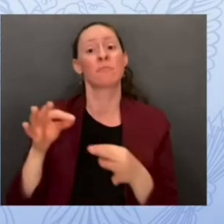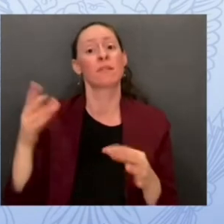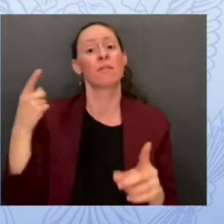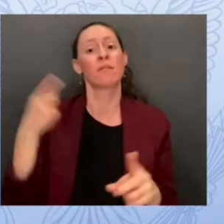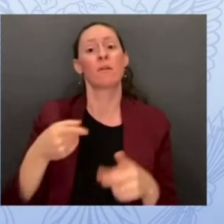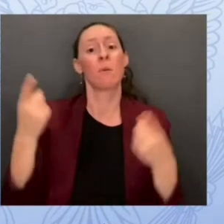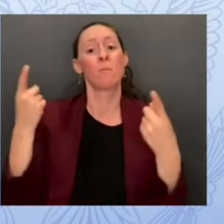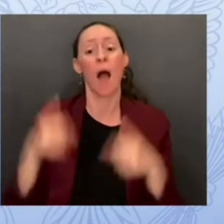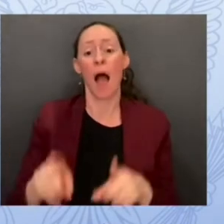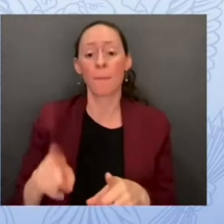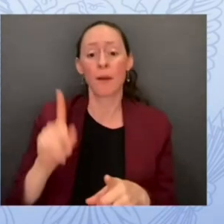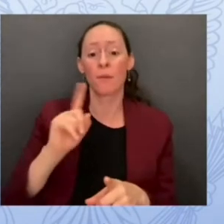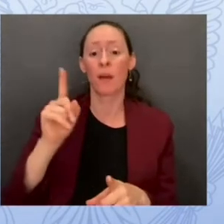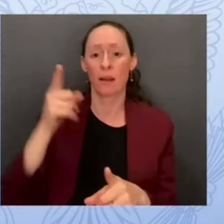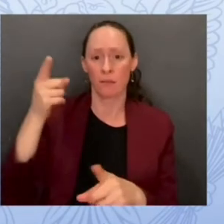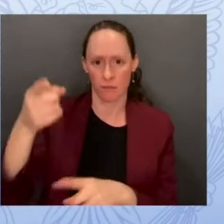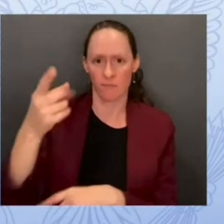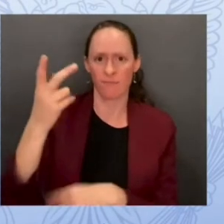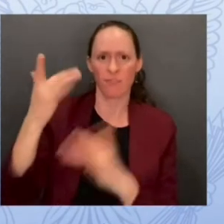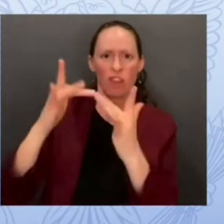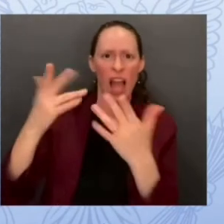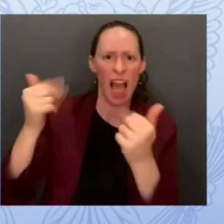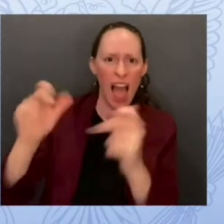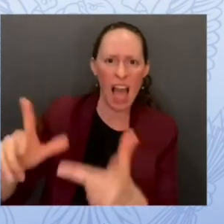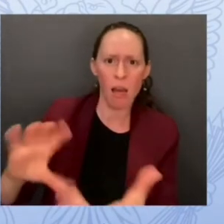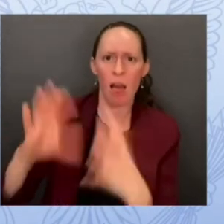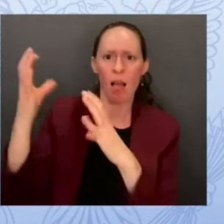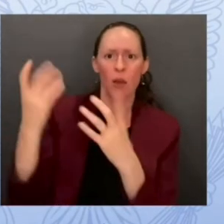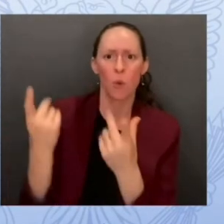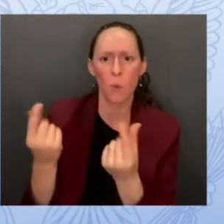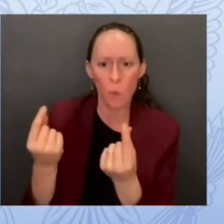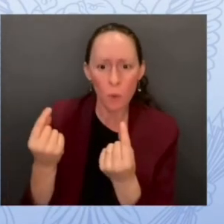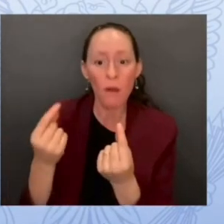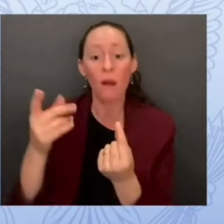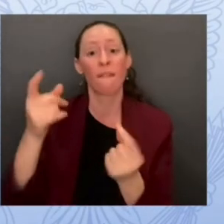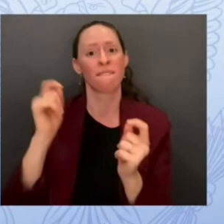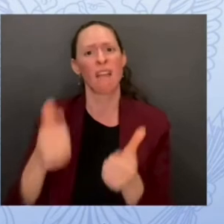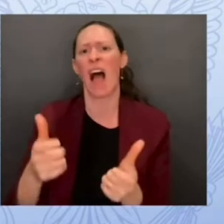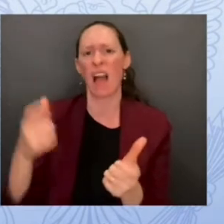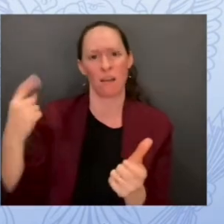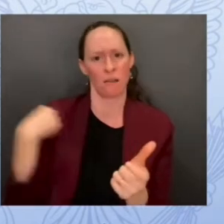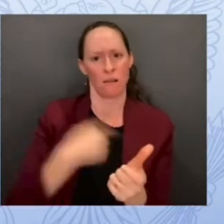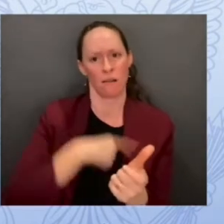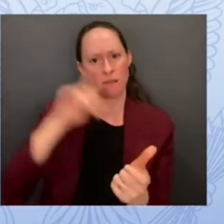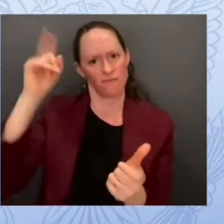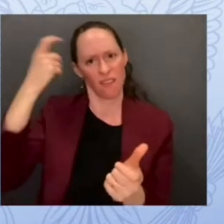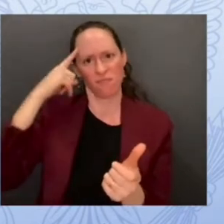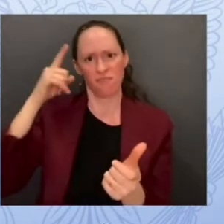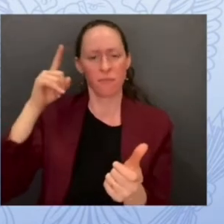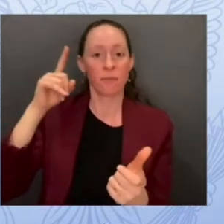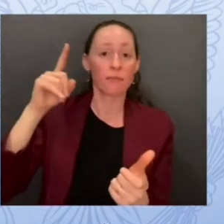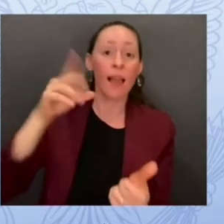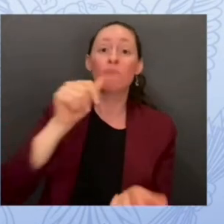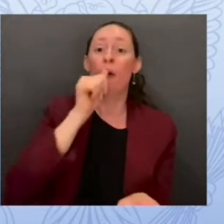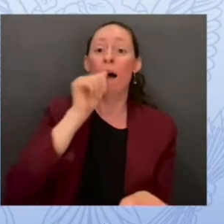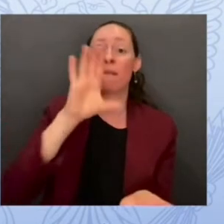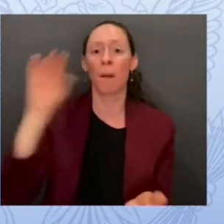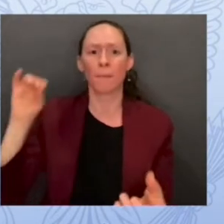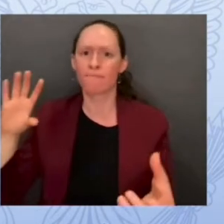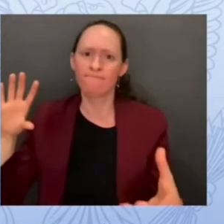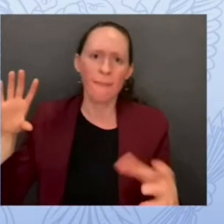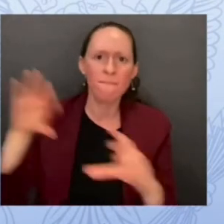of government commitments then one of private sector commitments funds security secure tech